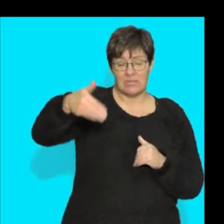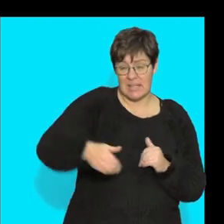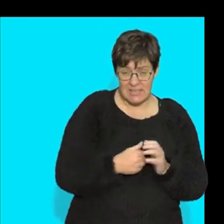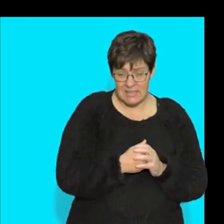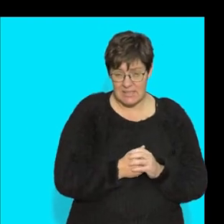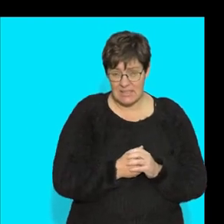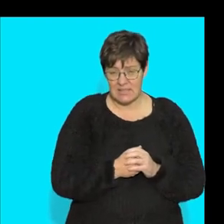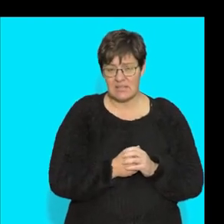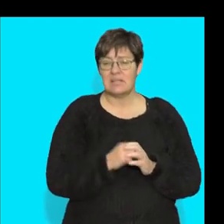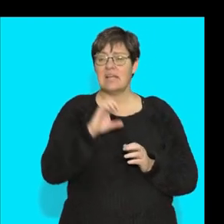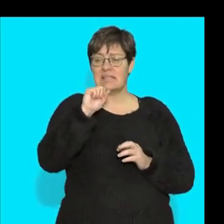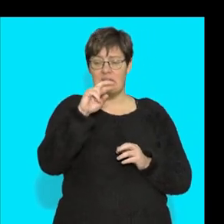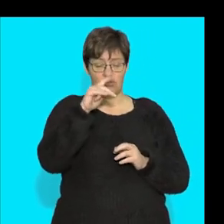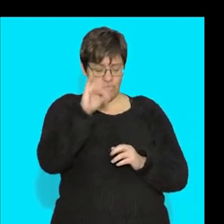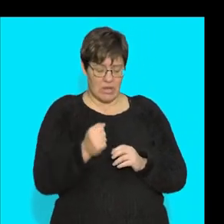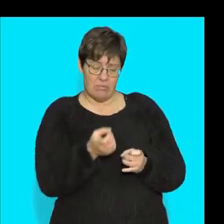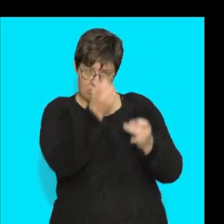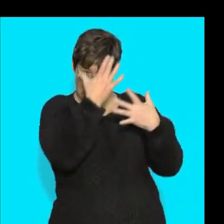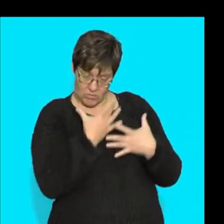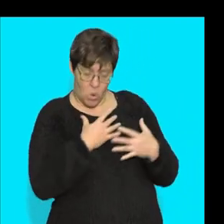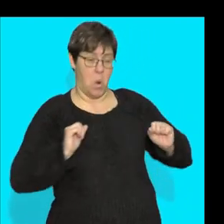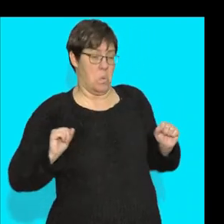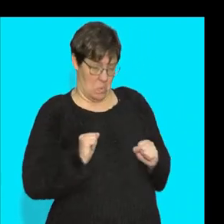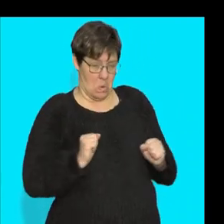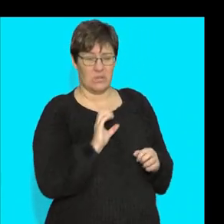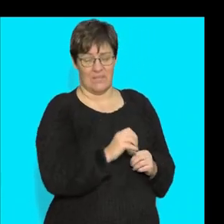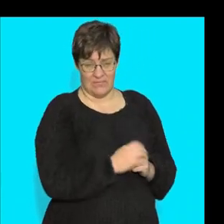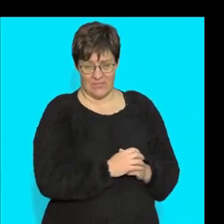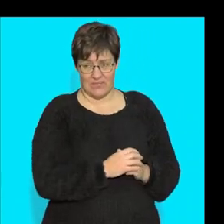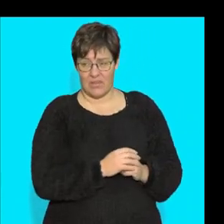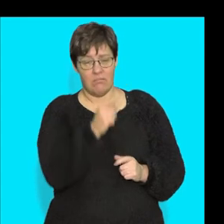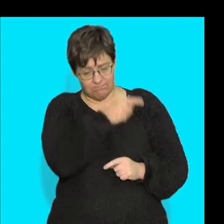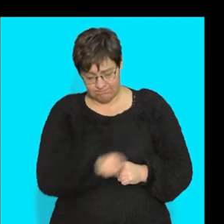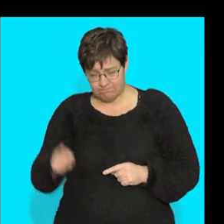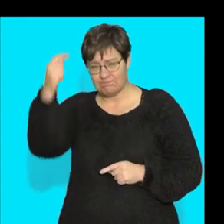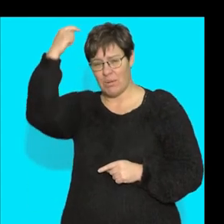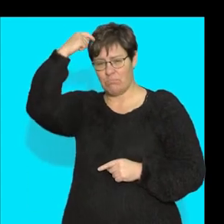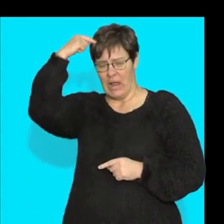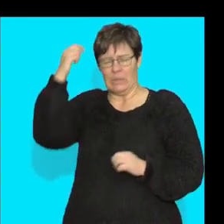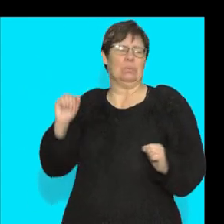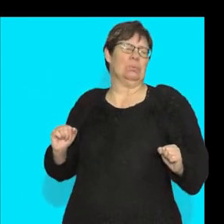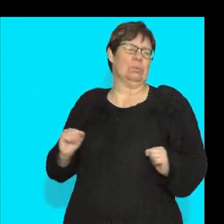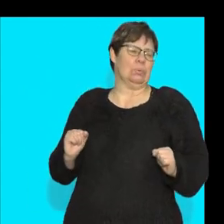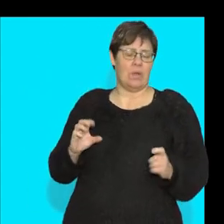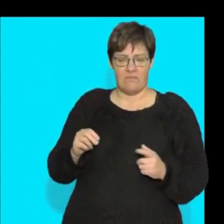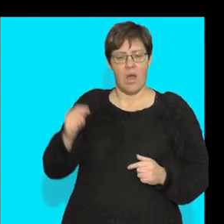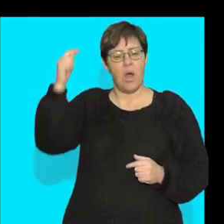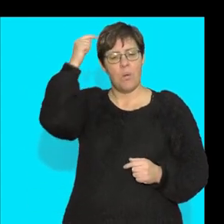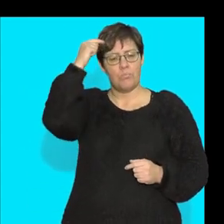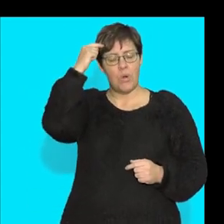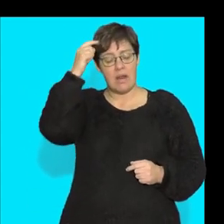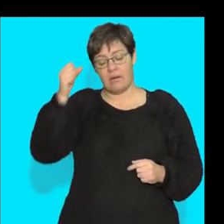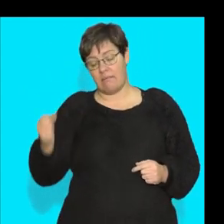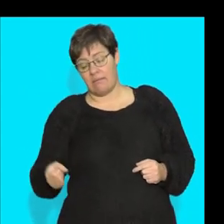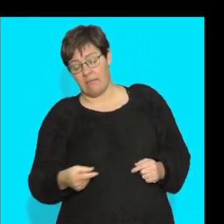sensory neuron will tell you it's cold, it will go to your brain and the brain will send a